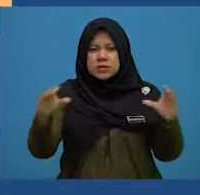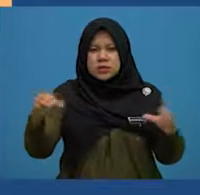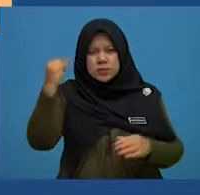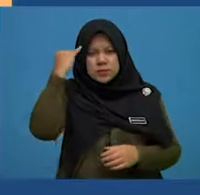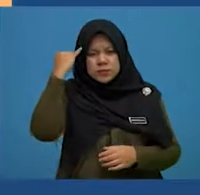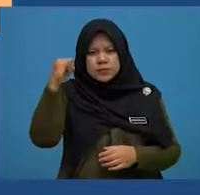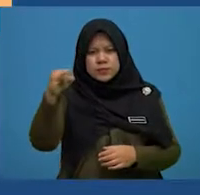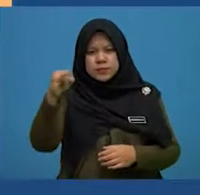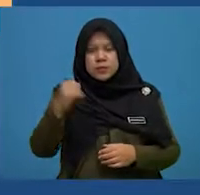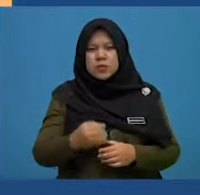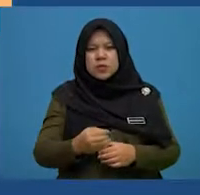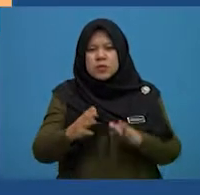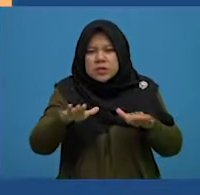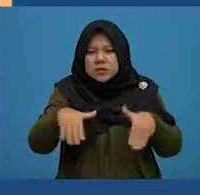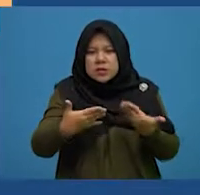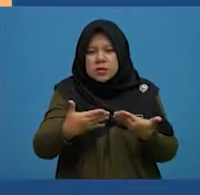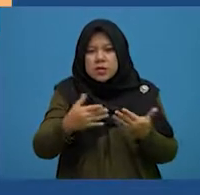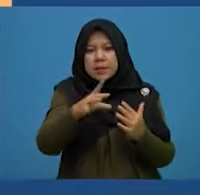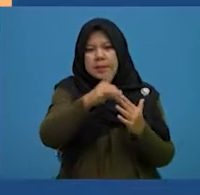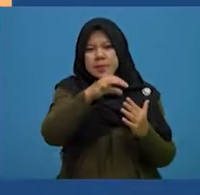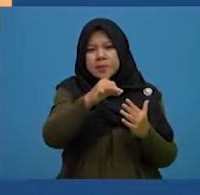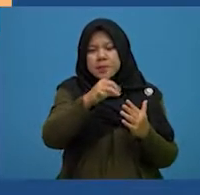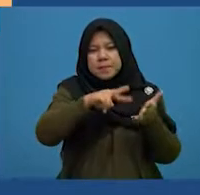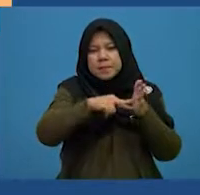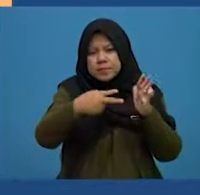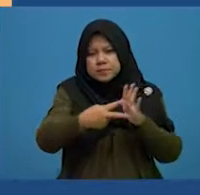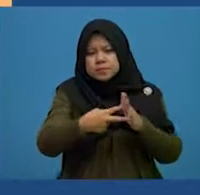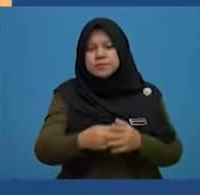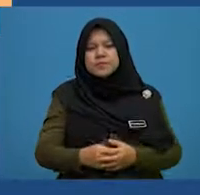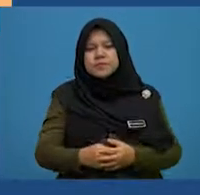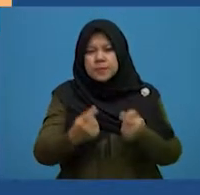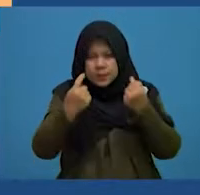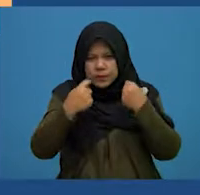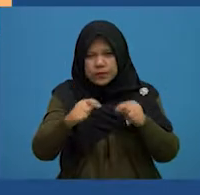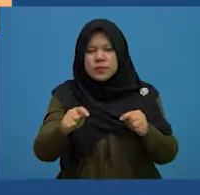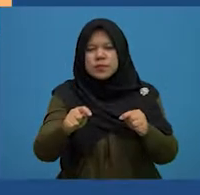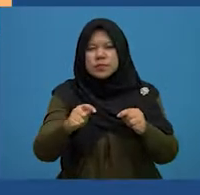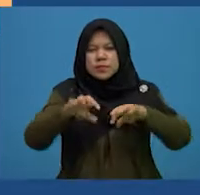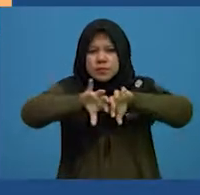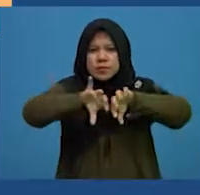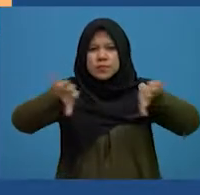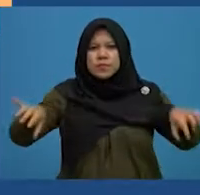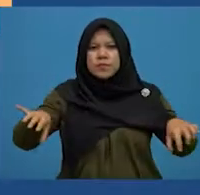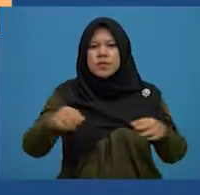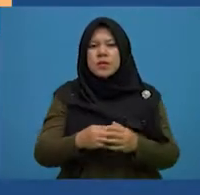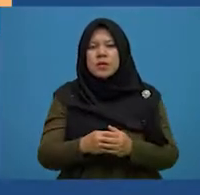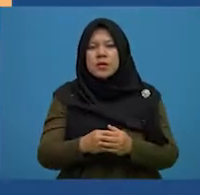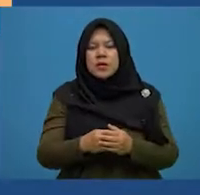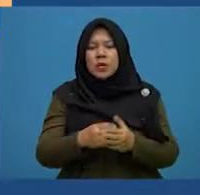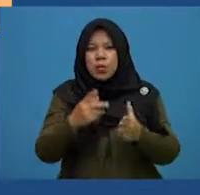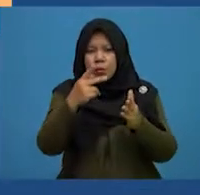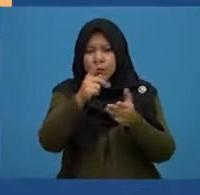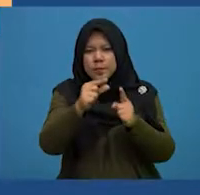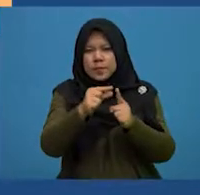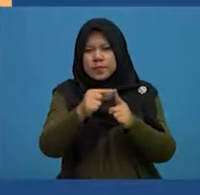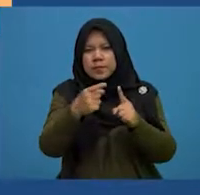in order to decipher meanings yourself. Tip 6. breaking down the different parts of a